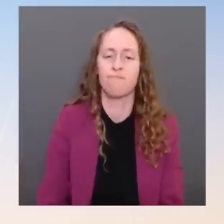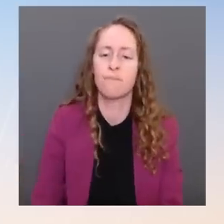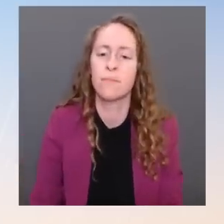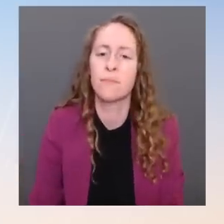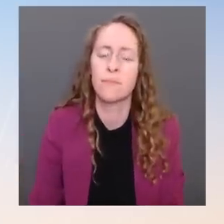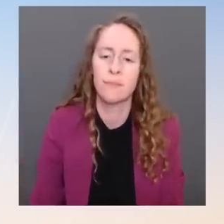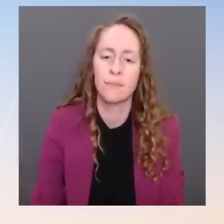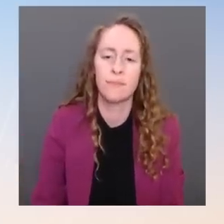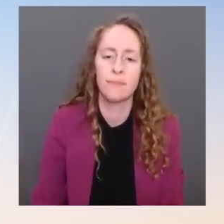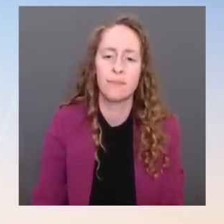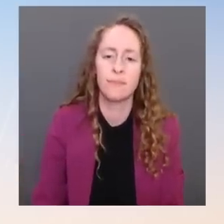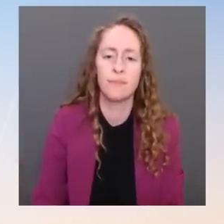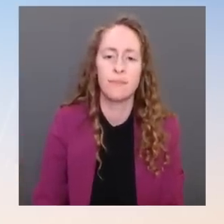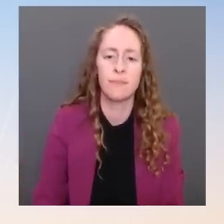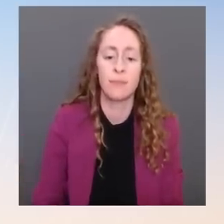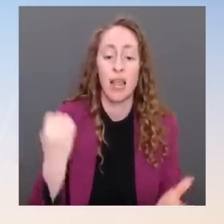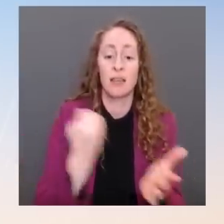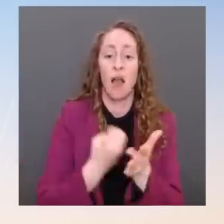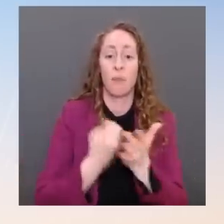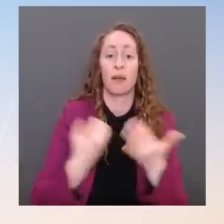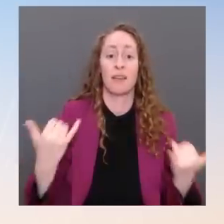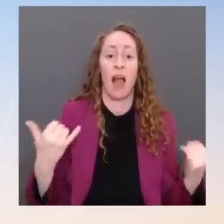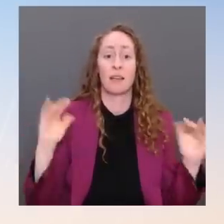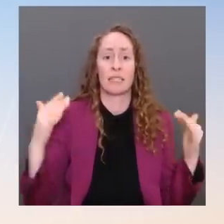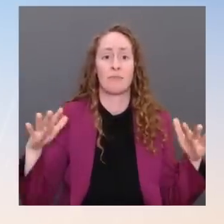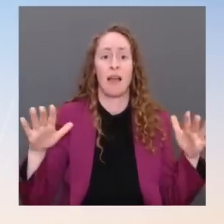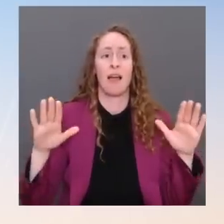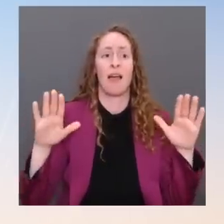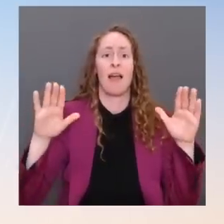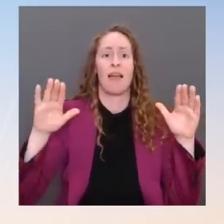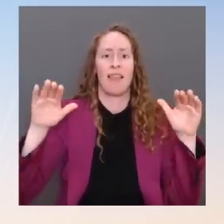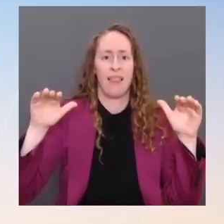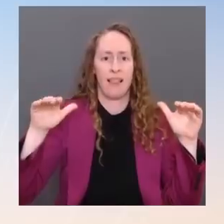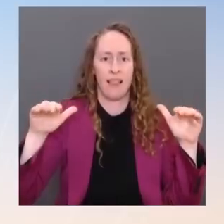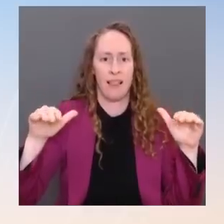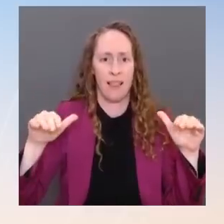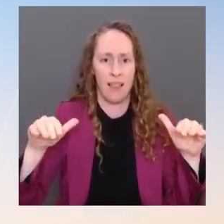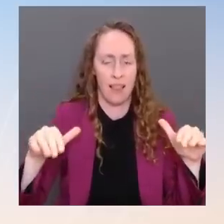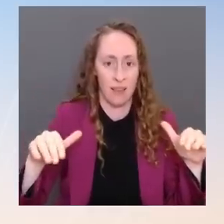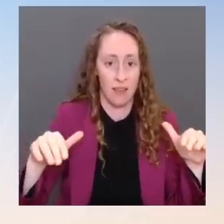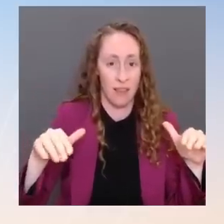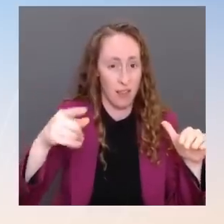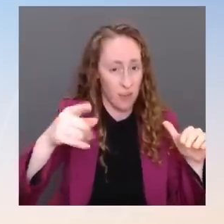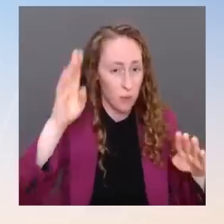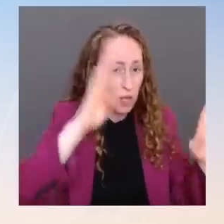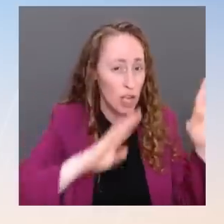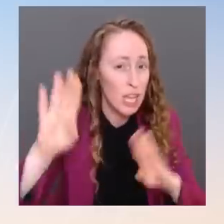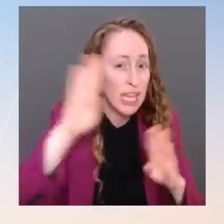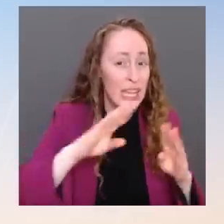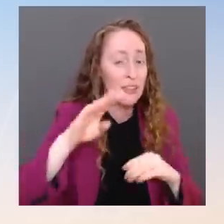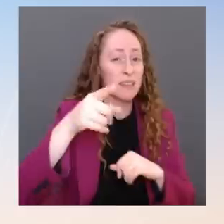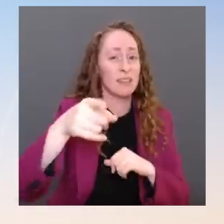What's the level of concern? First of is the President watching the markets and the data coming in, and what's his level of concern when there's a recession in the next 12